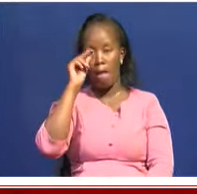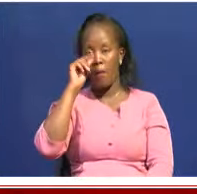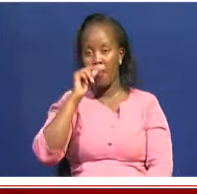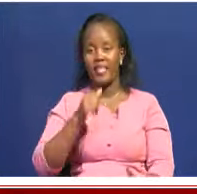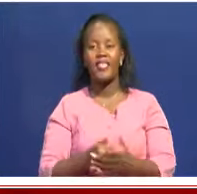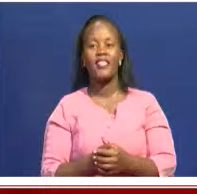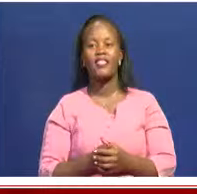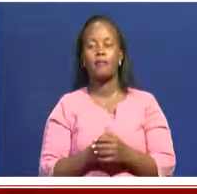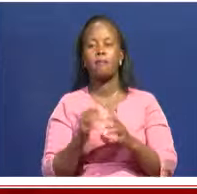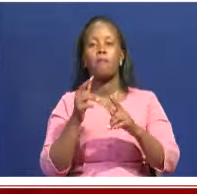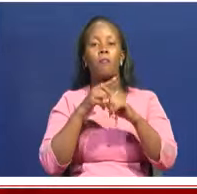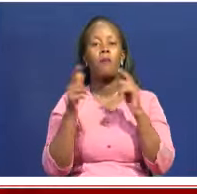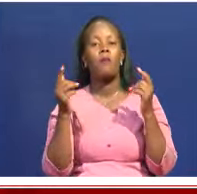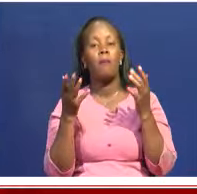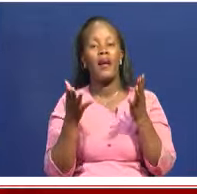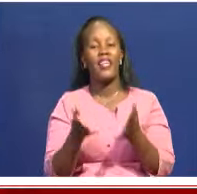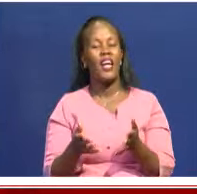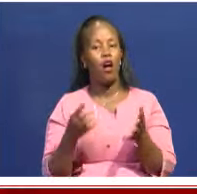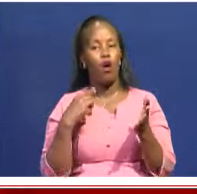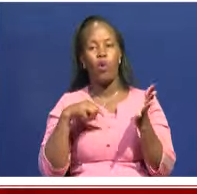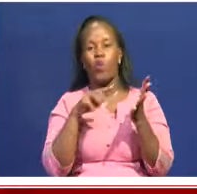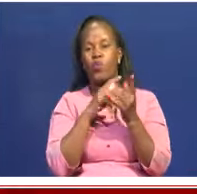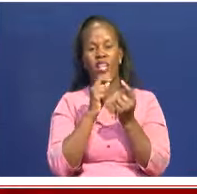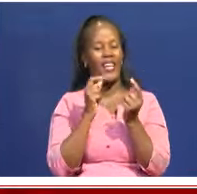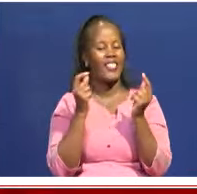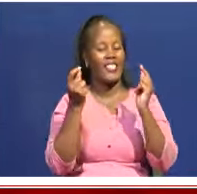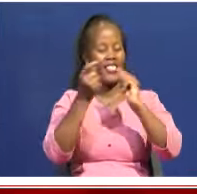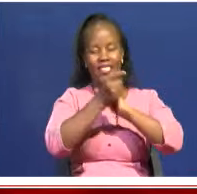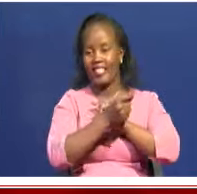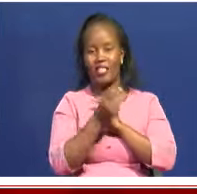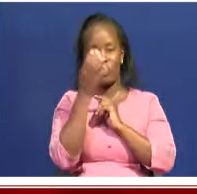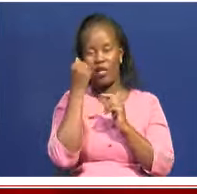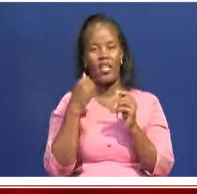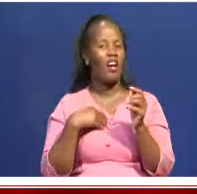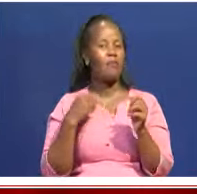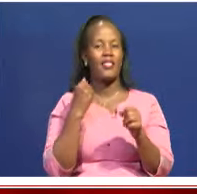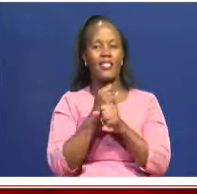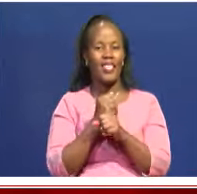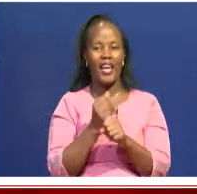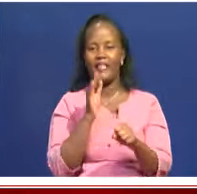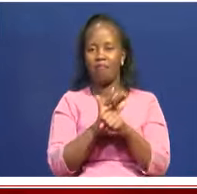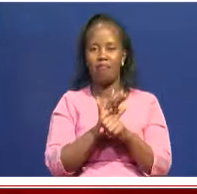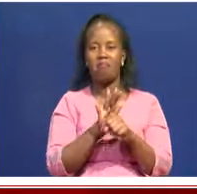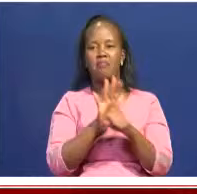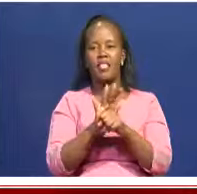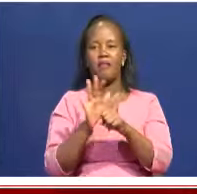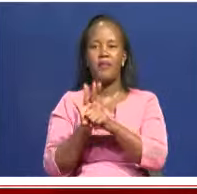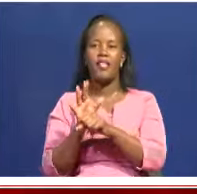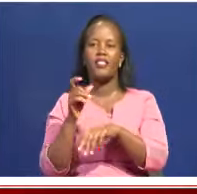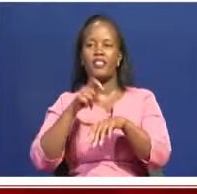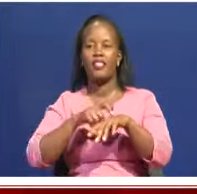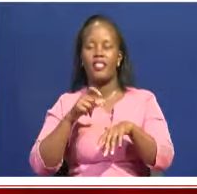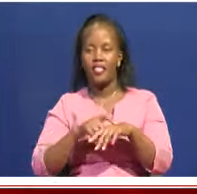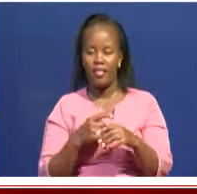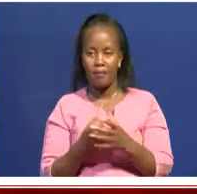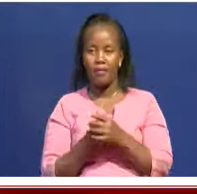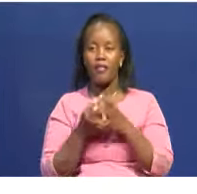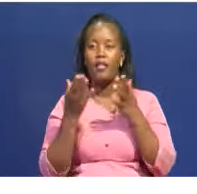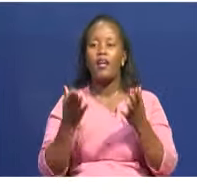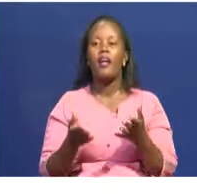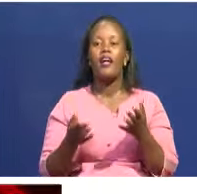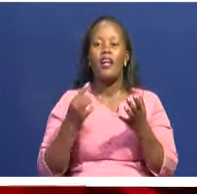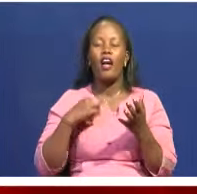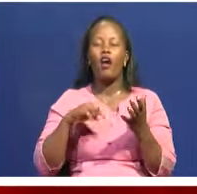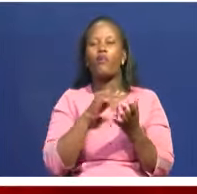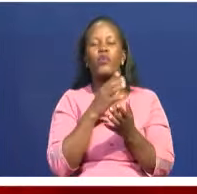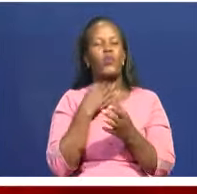whatnot. But now, we're changing that because it's become boring and it's overdone, you know, the big five. Now, we're going with this narrative of saying